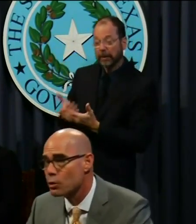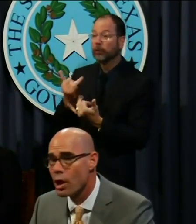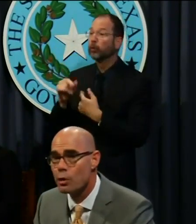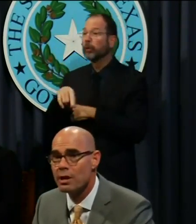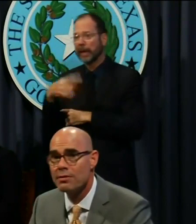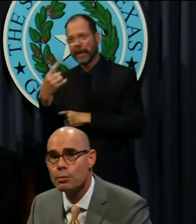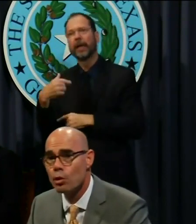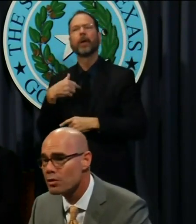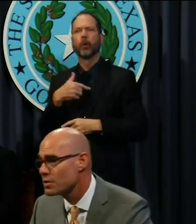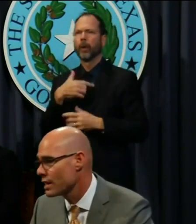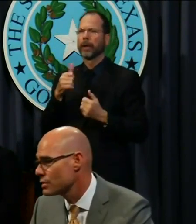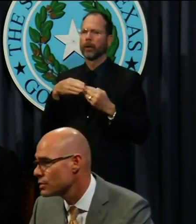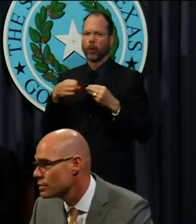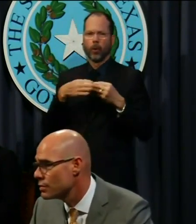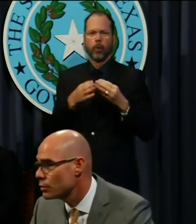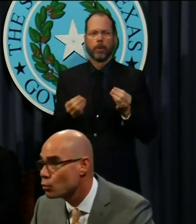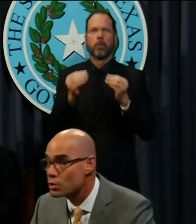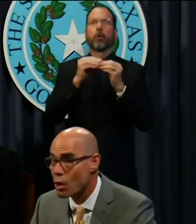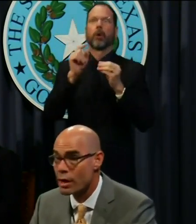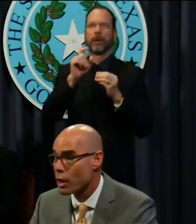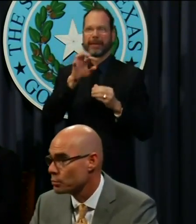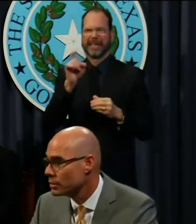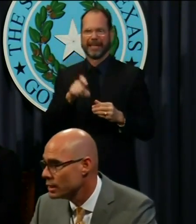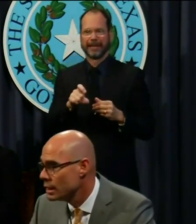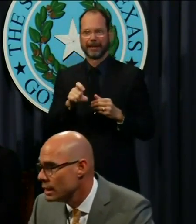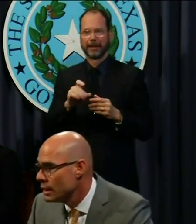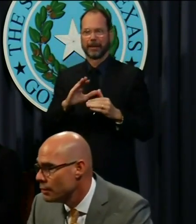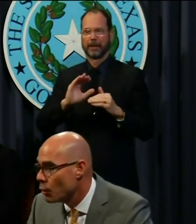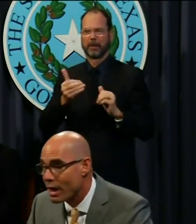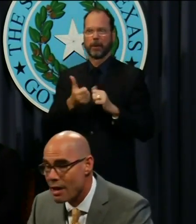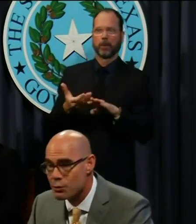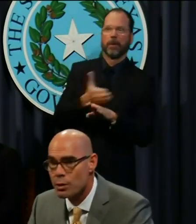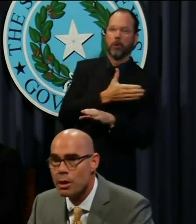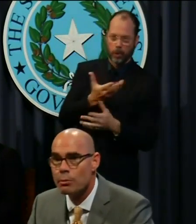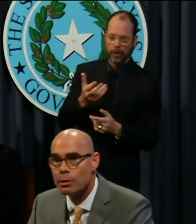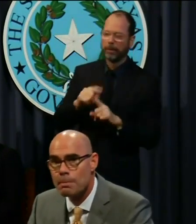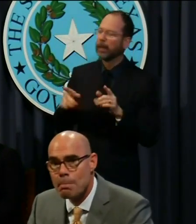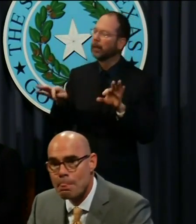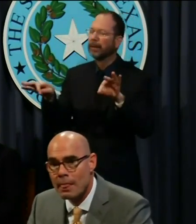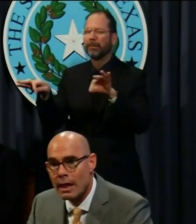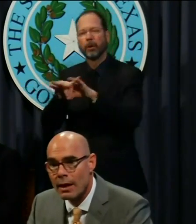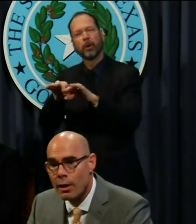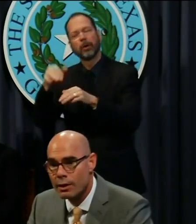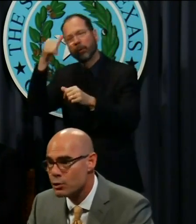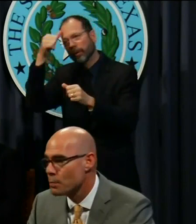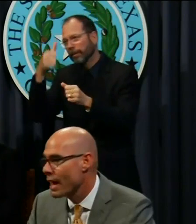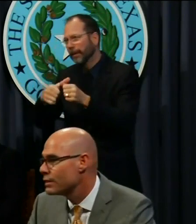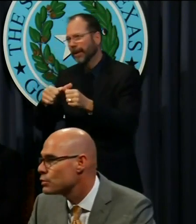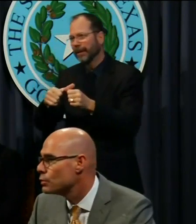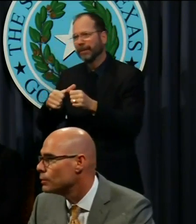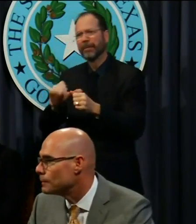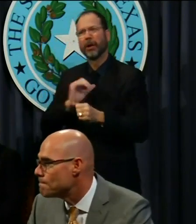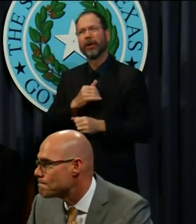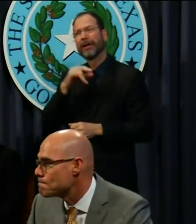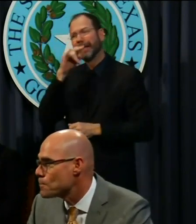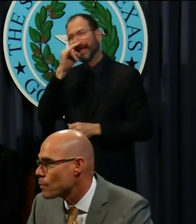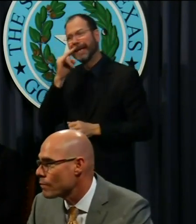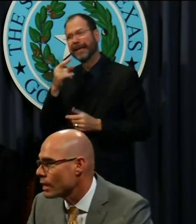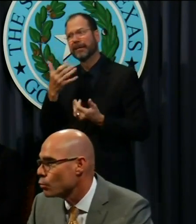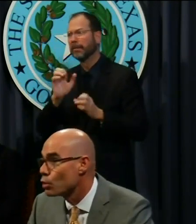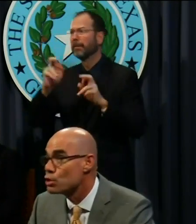today we're able to open even more of Texas than was already open. But we have to remember our kids are back in school.